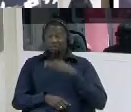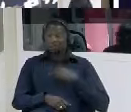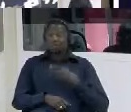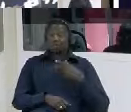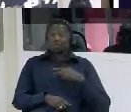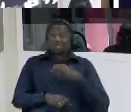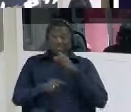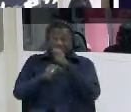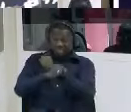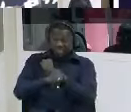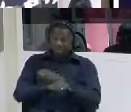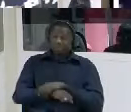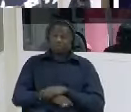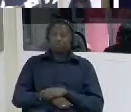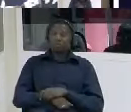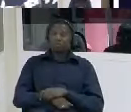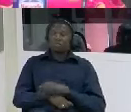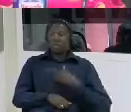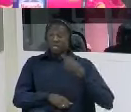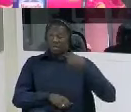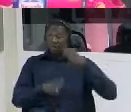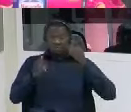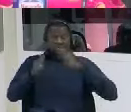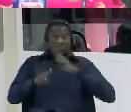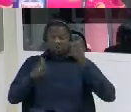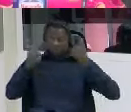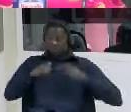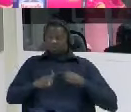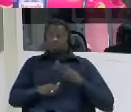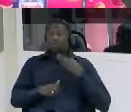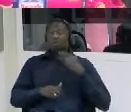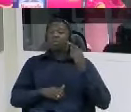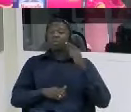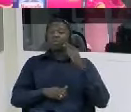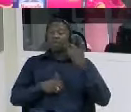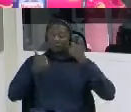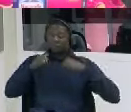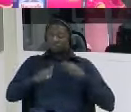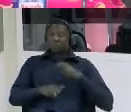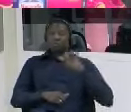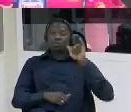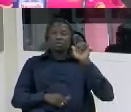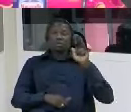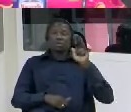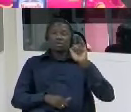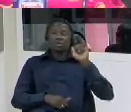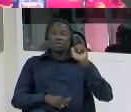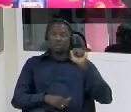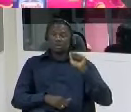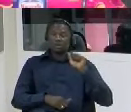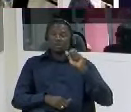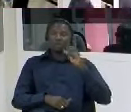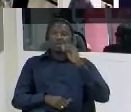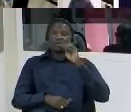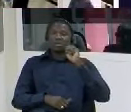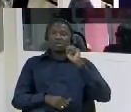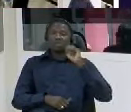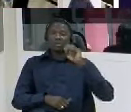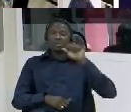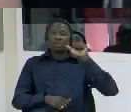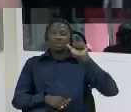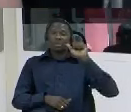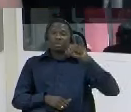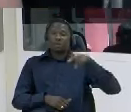to yaya dampha then when the news reached us we all rushed to the dick office in senegal dick